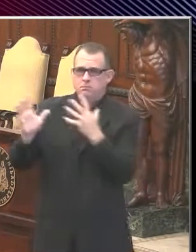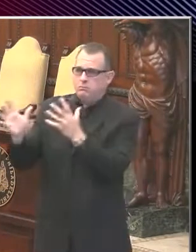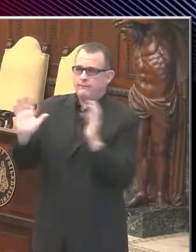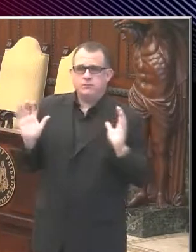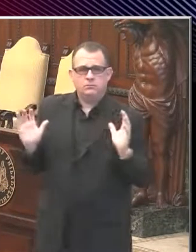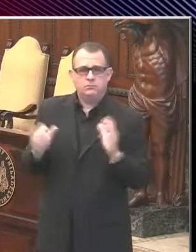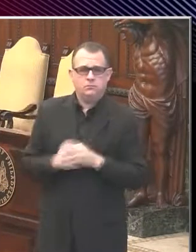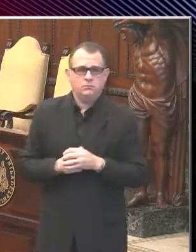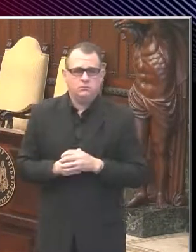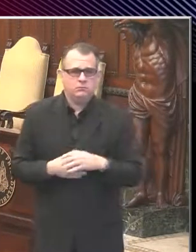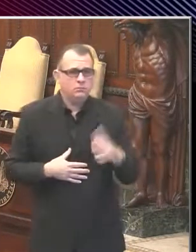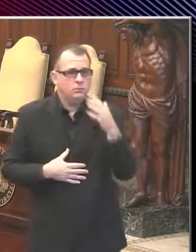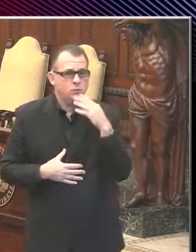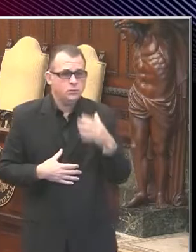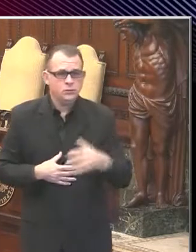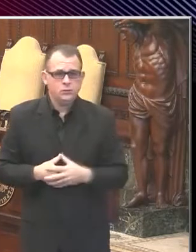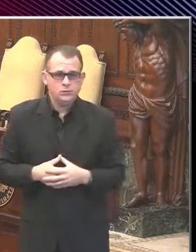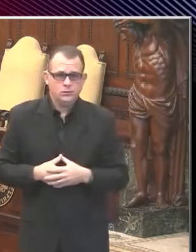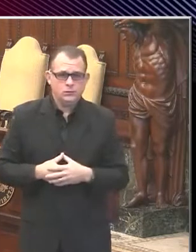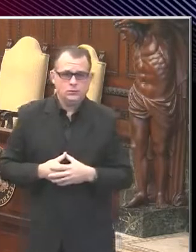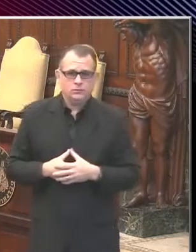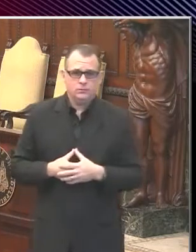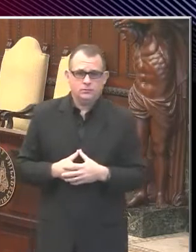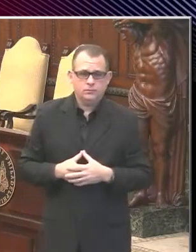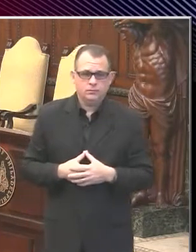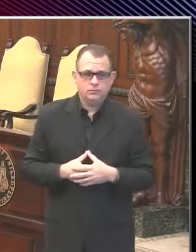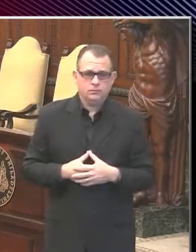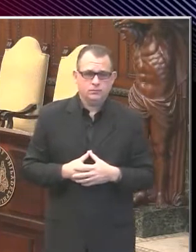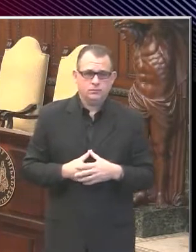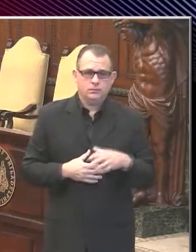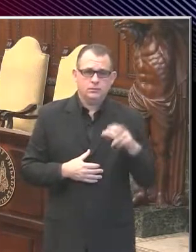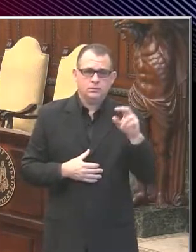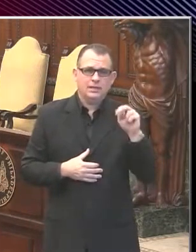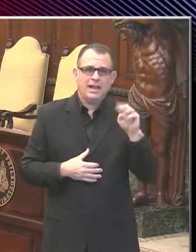Thank you, Pat. Let's go now to Rudy Chinchilla of NBC10.